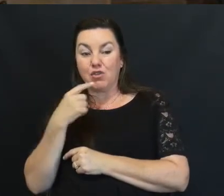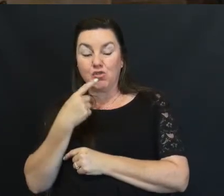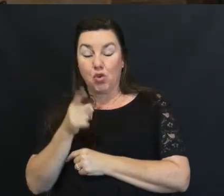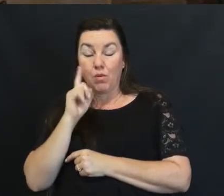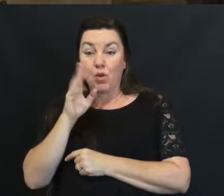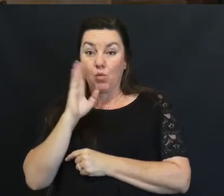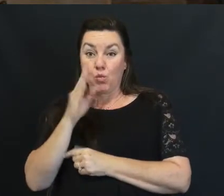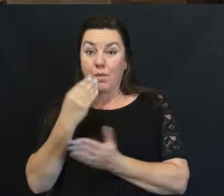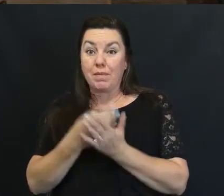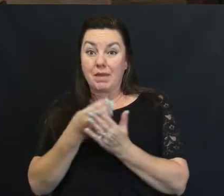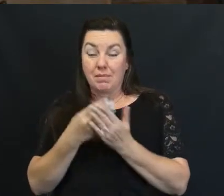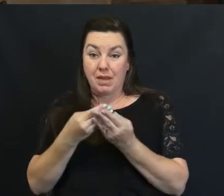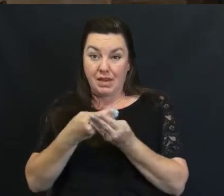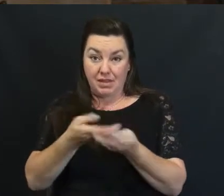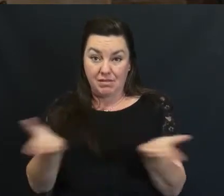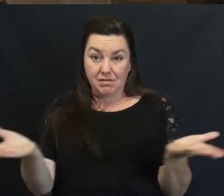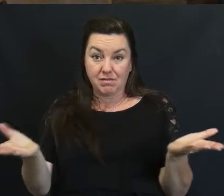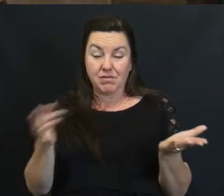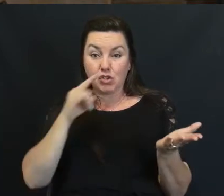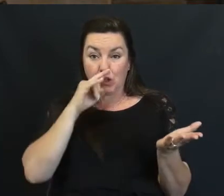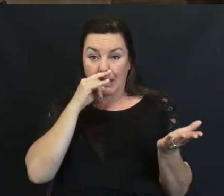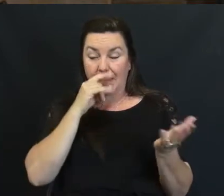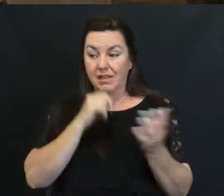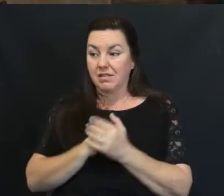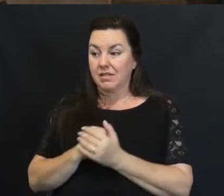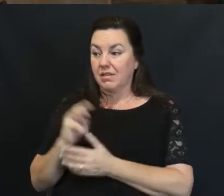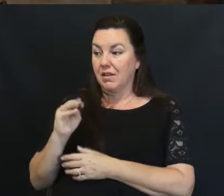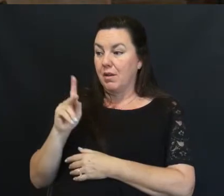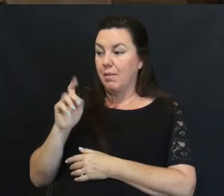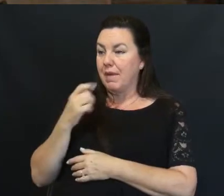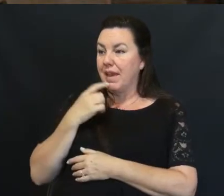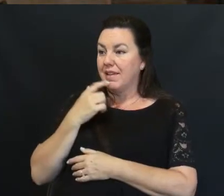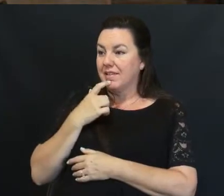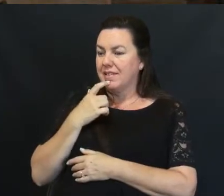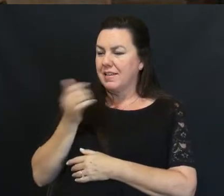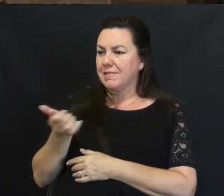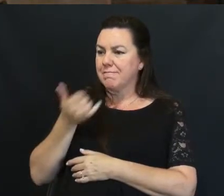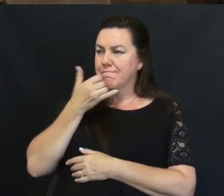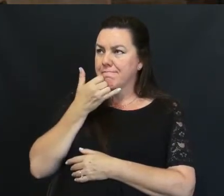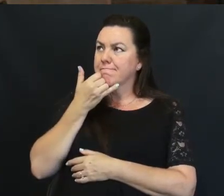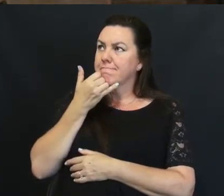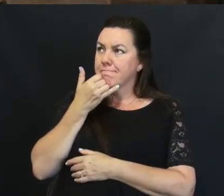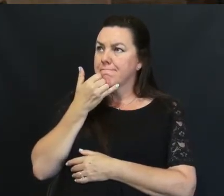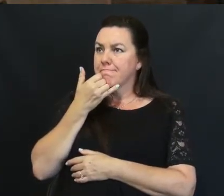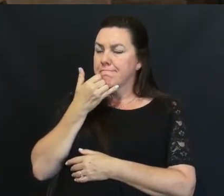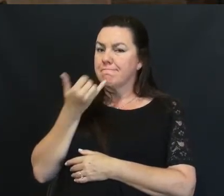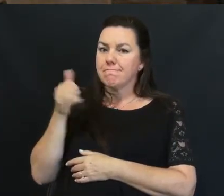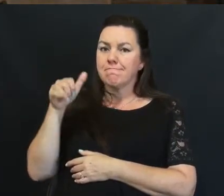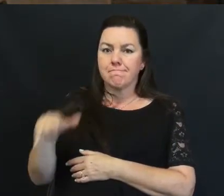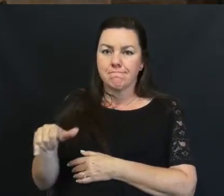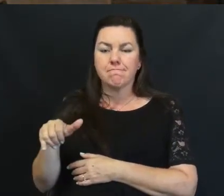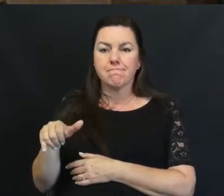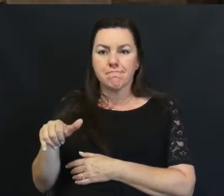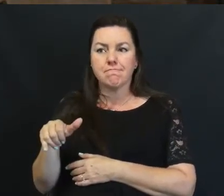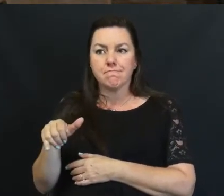would be money Given to all of the kids Mike said that After he called That call from his brother Steve